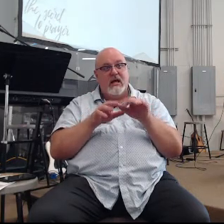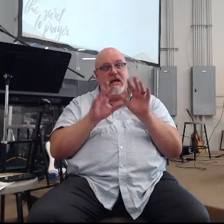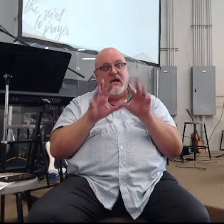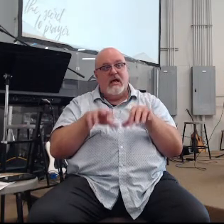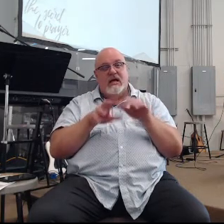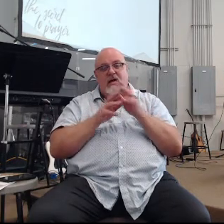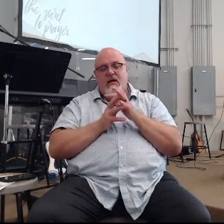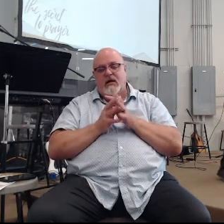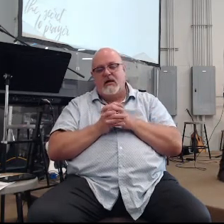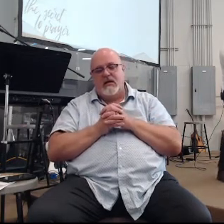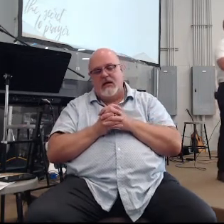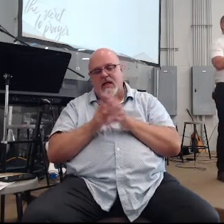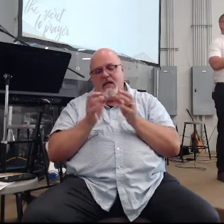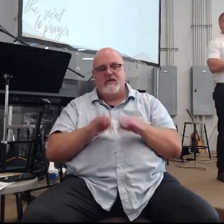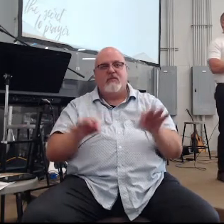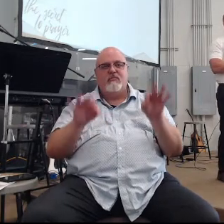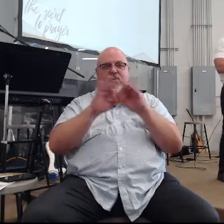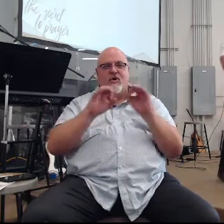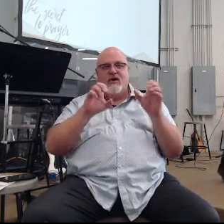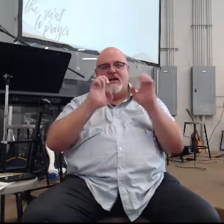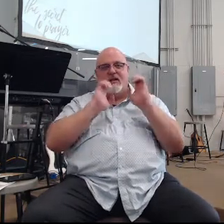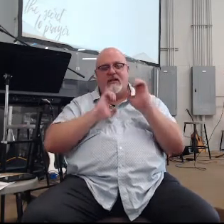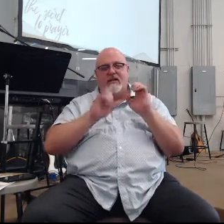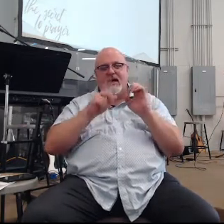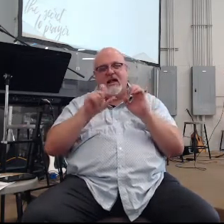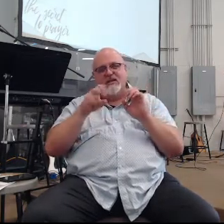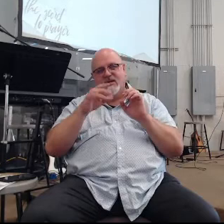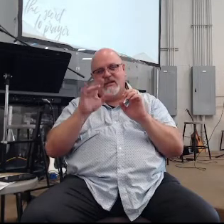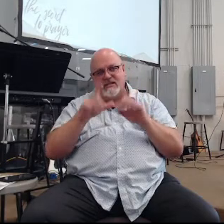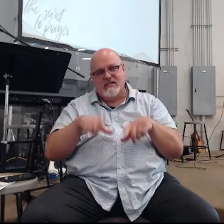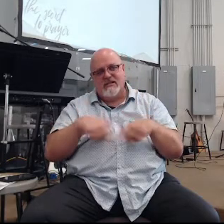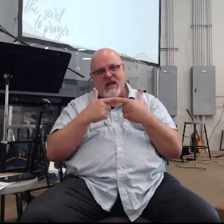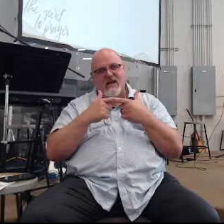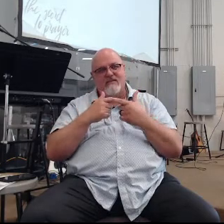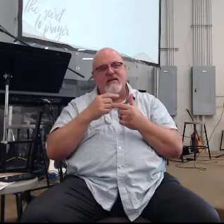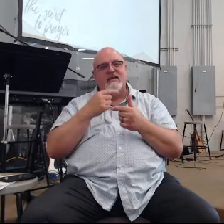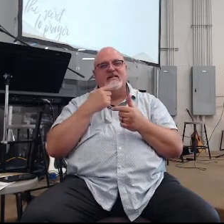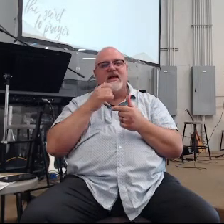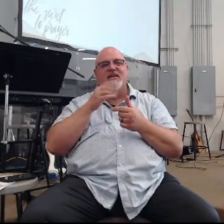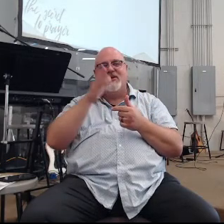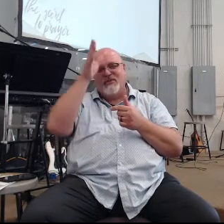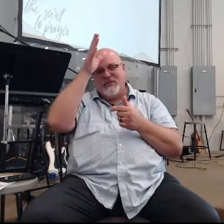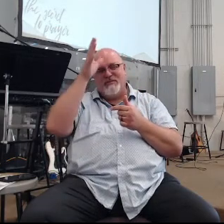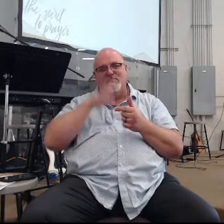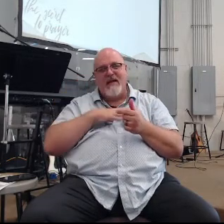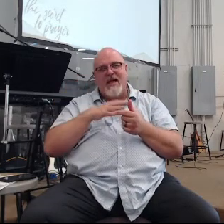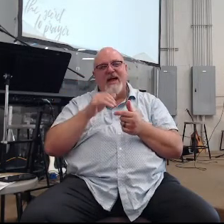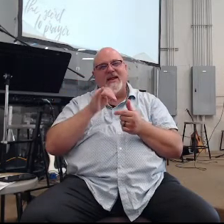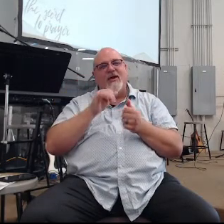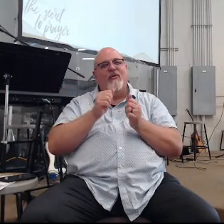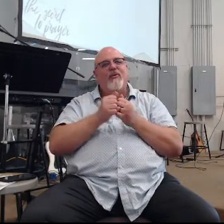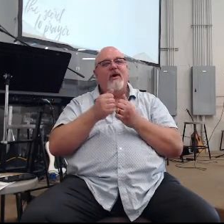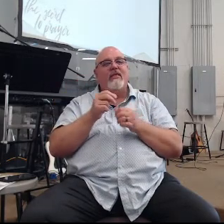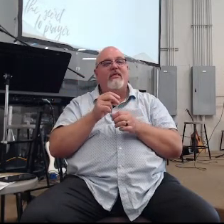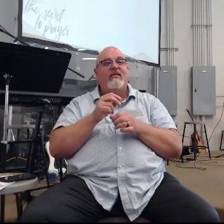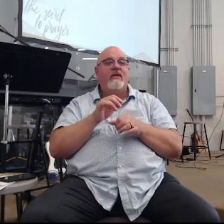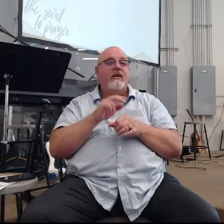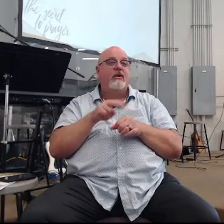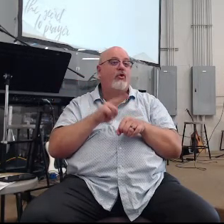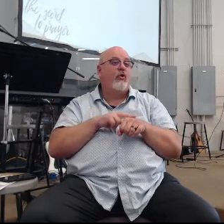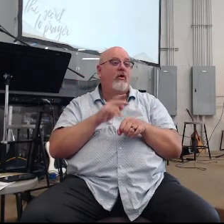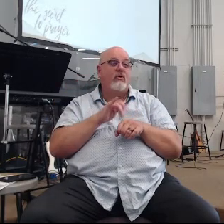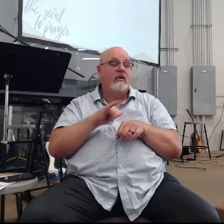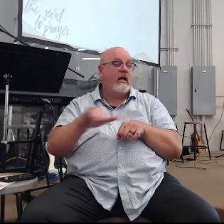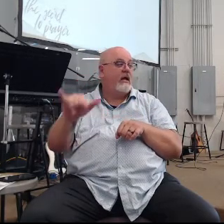more important in Elijah's life than even the Mount Carmel scene he says what he was a man with a nature just like us